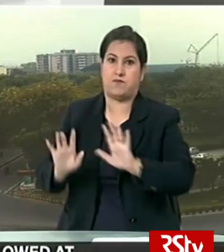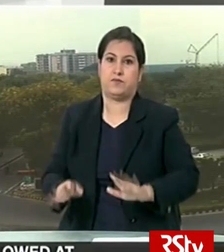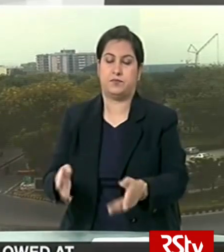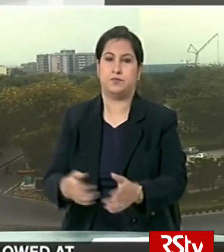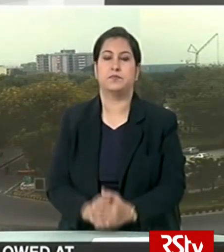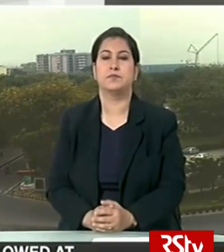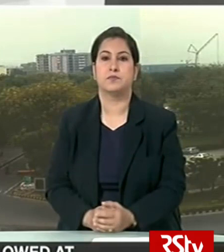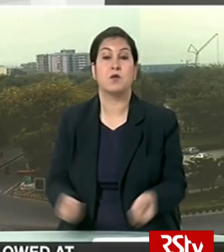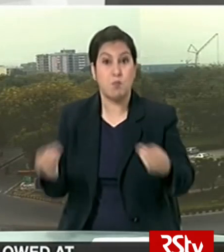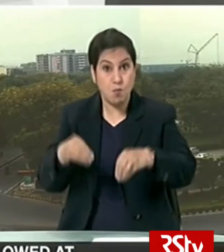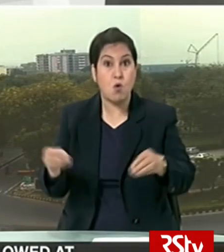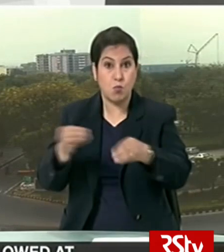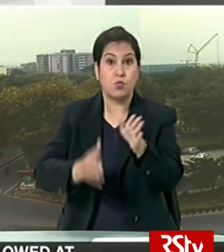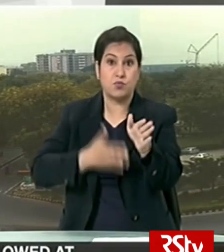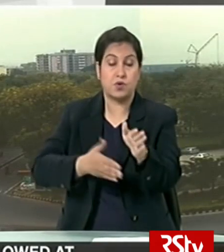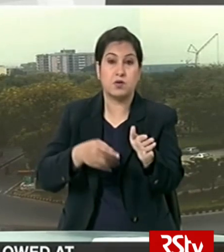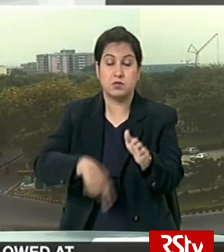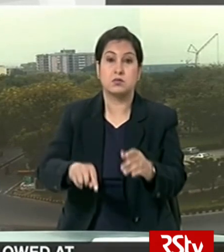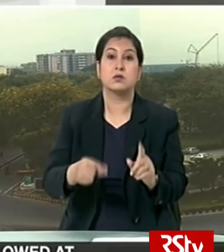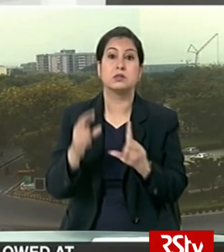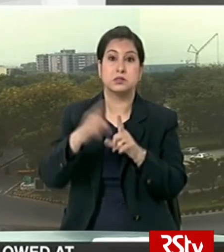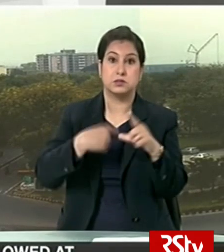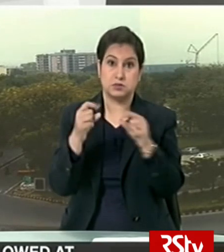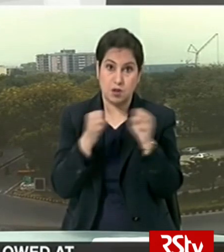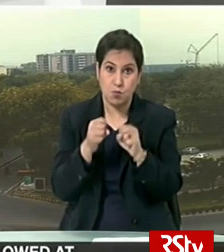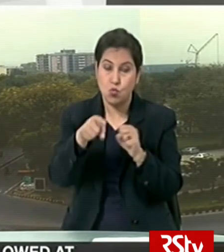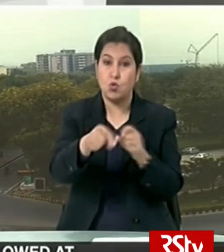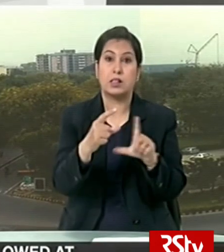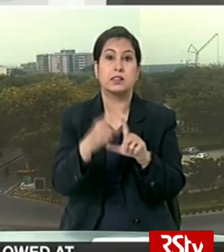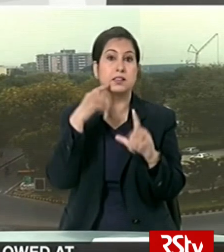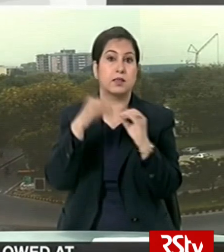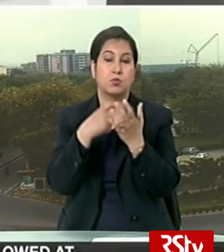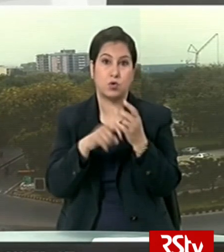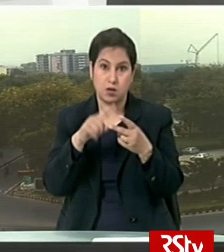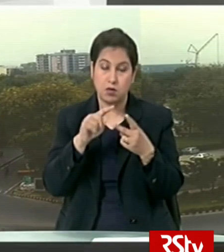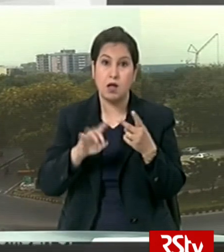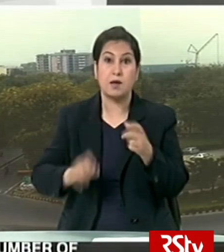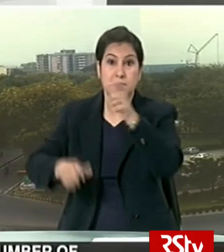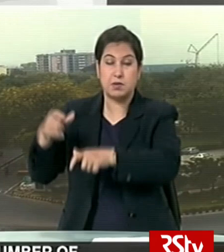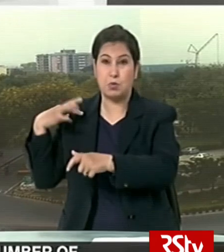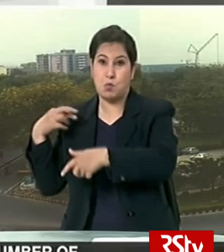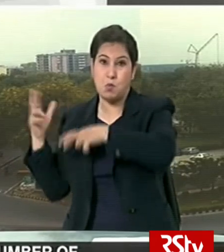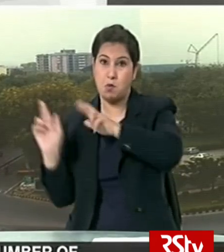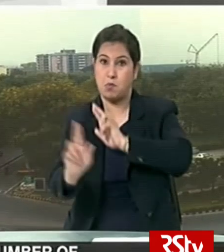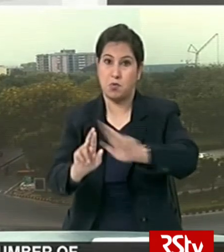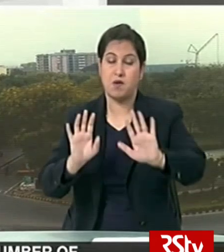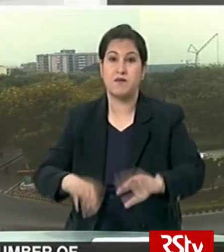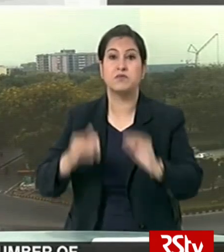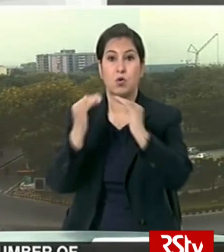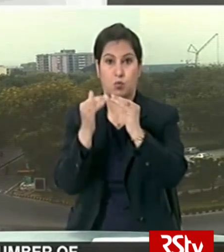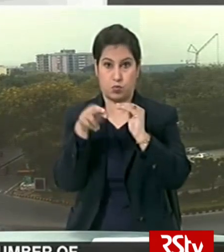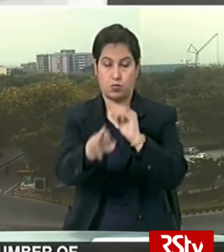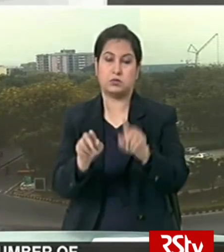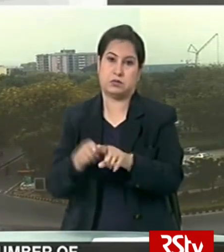More special trains also reached Jammu and Dibruga from New Delhi carrying stranded passengers and those wanting to go